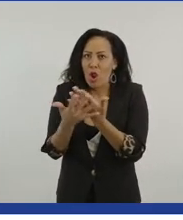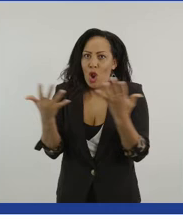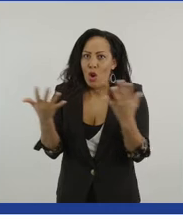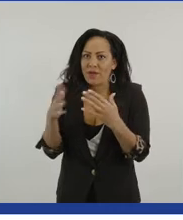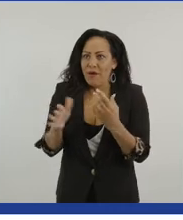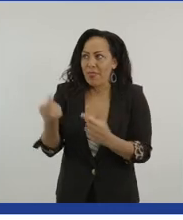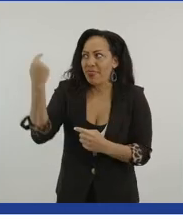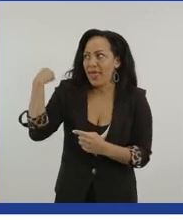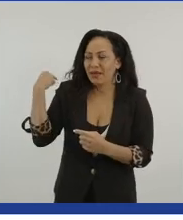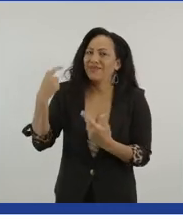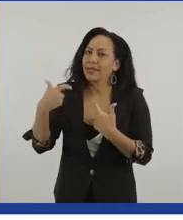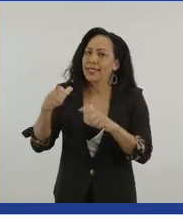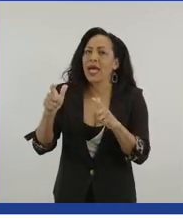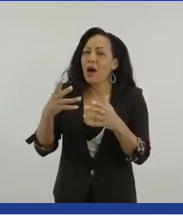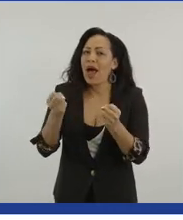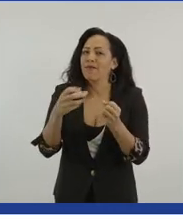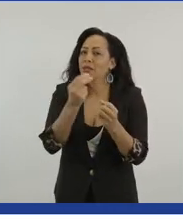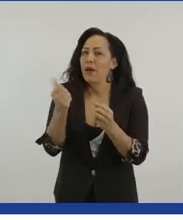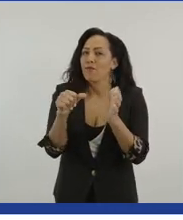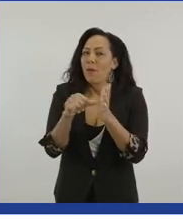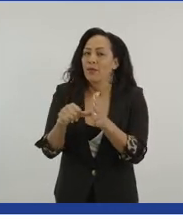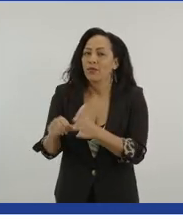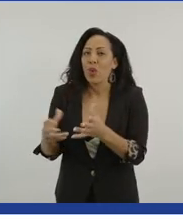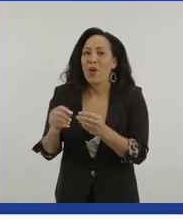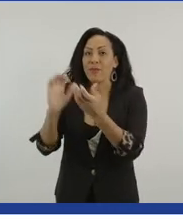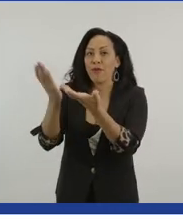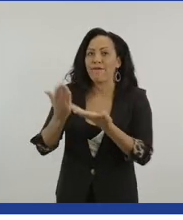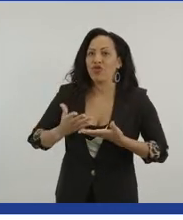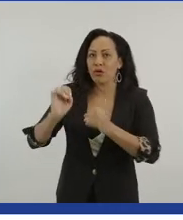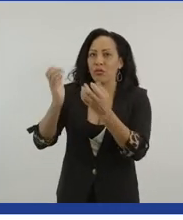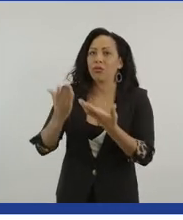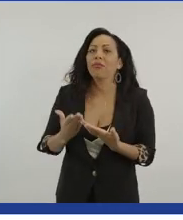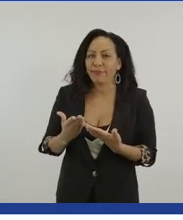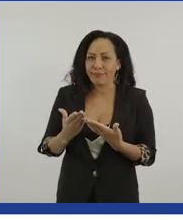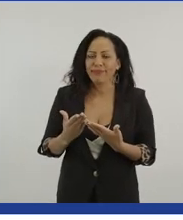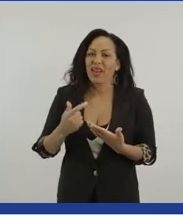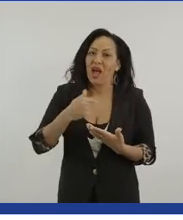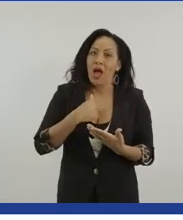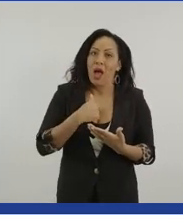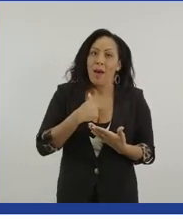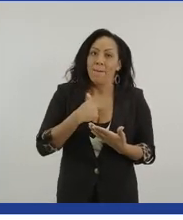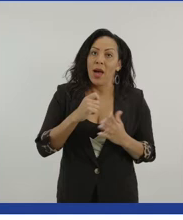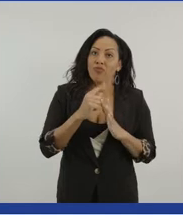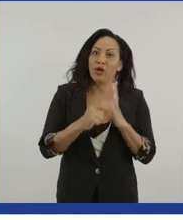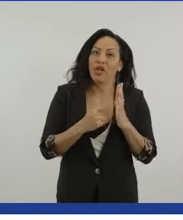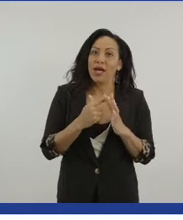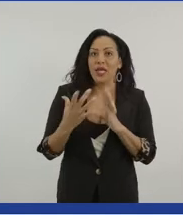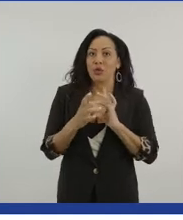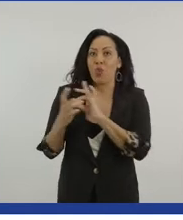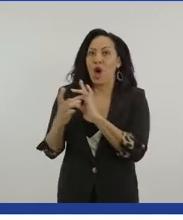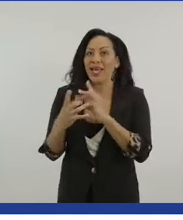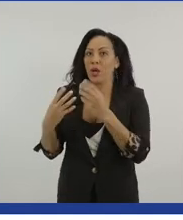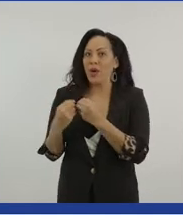there still is some problems and issues around the prosthetic provision. And that's one of the, the projects that actually I was working on with Nissan.